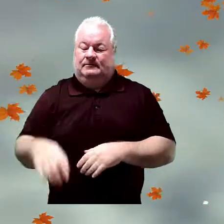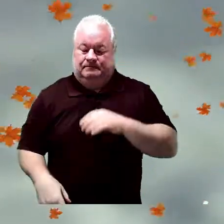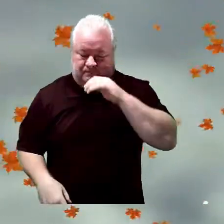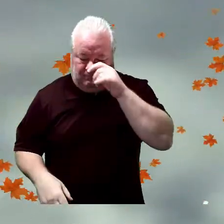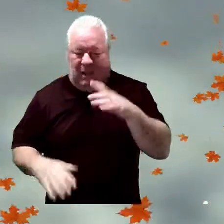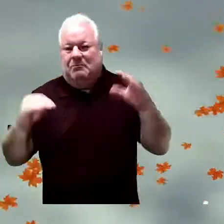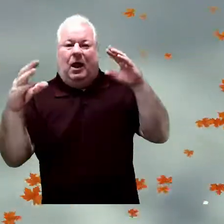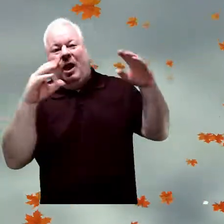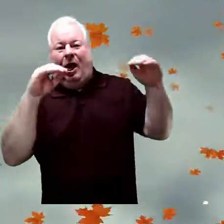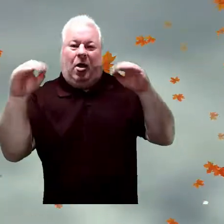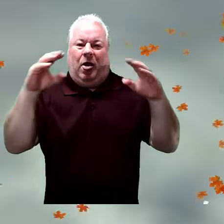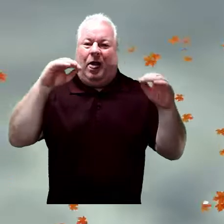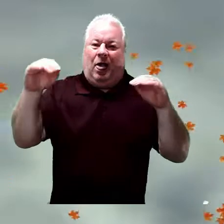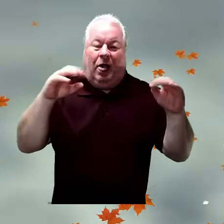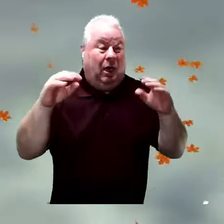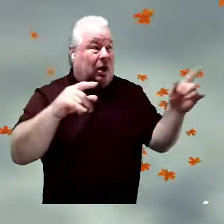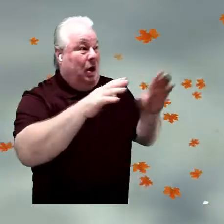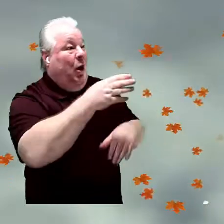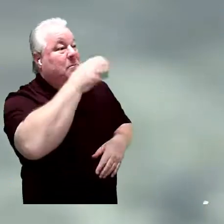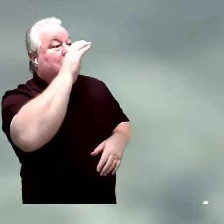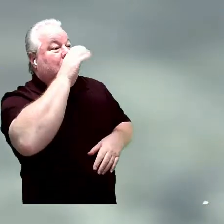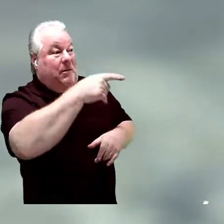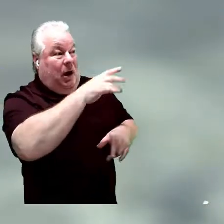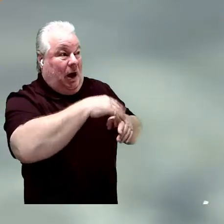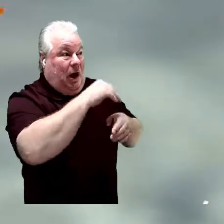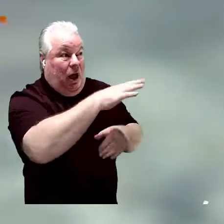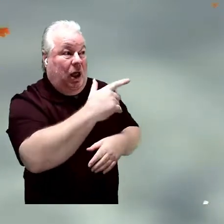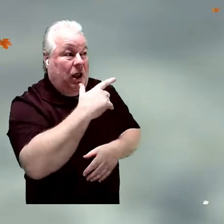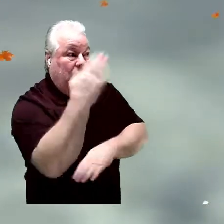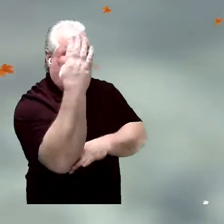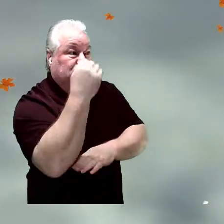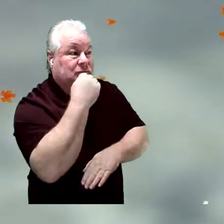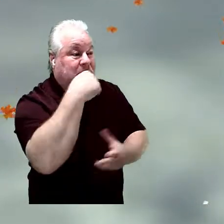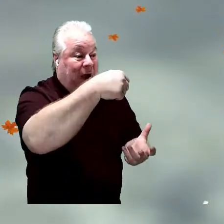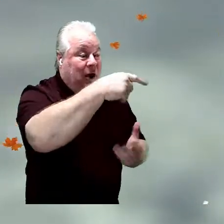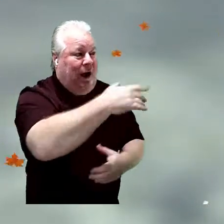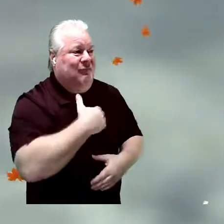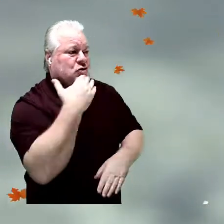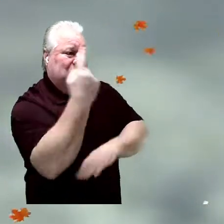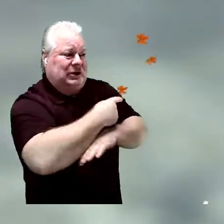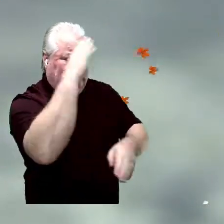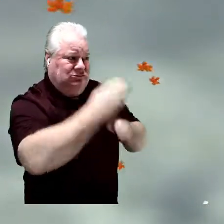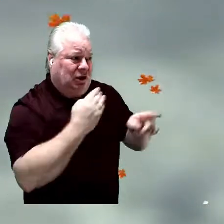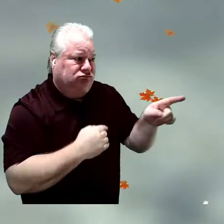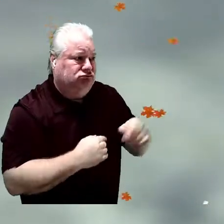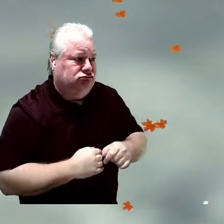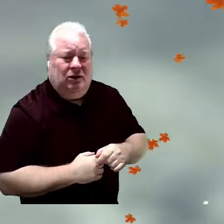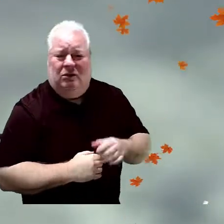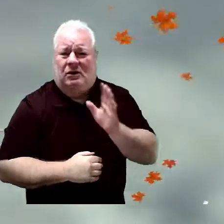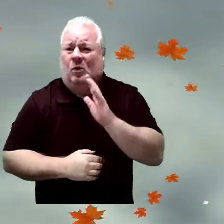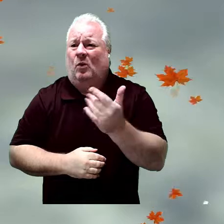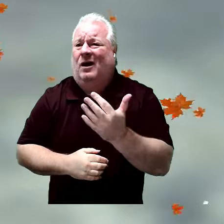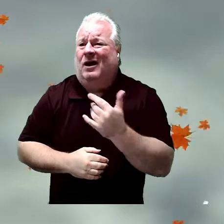Now remember that your water bottles in your lunch bag in case you get thirsty. Now you have a good day, son.